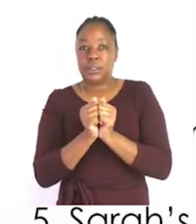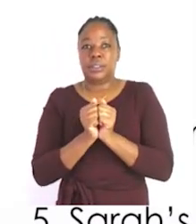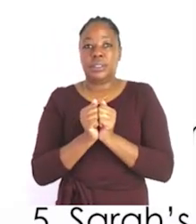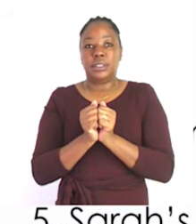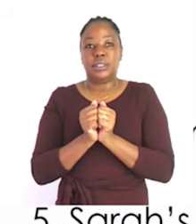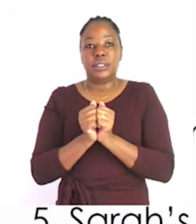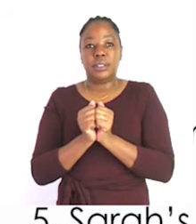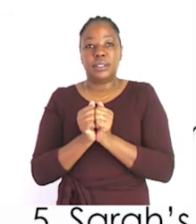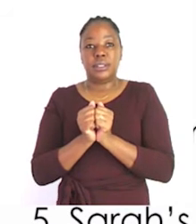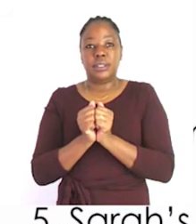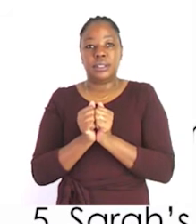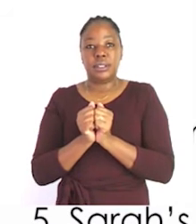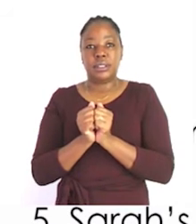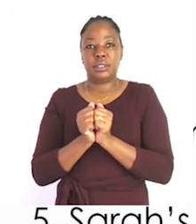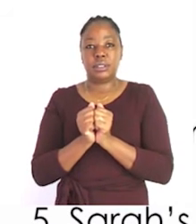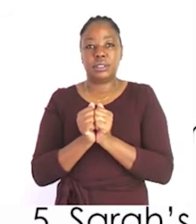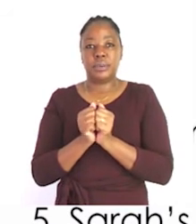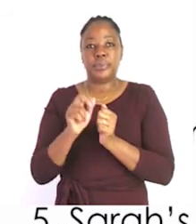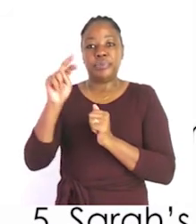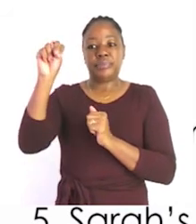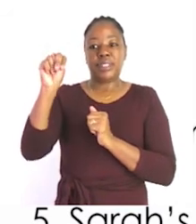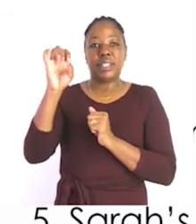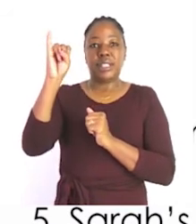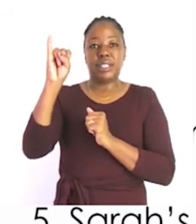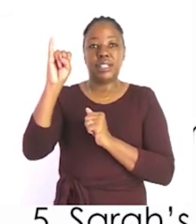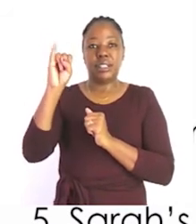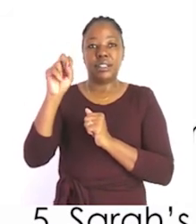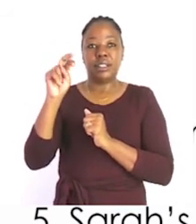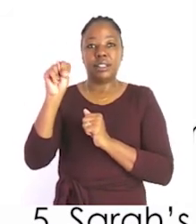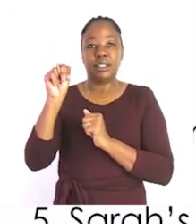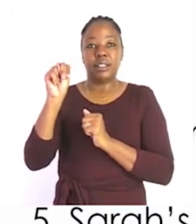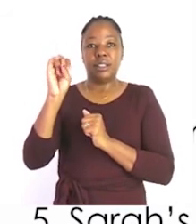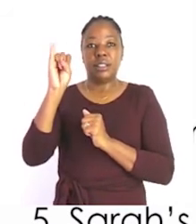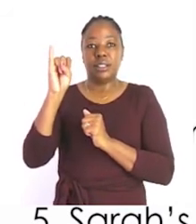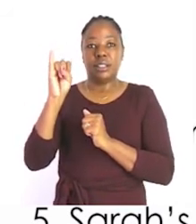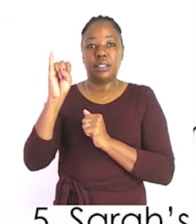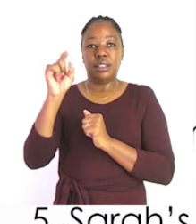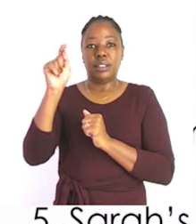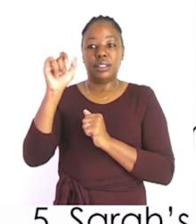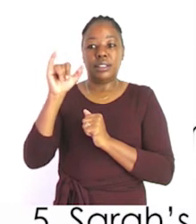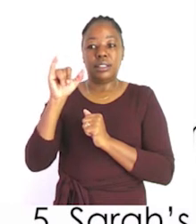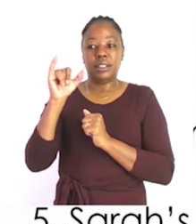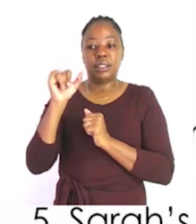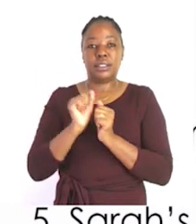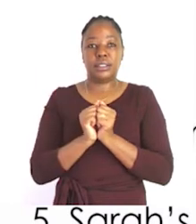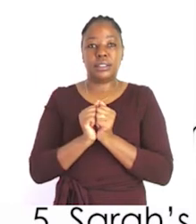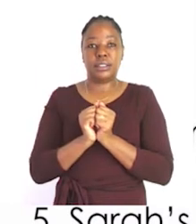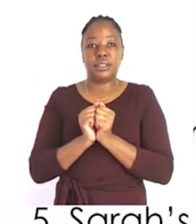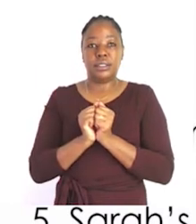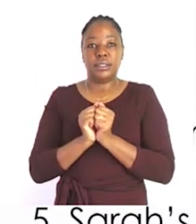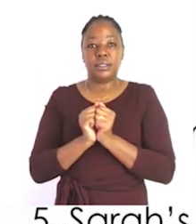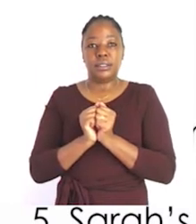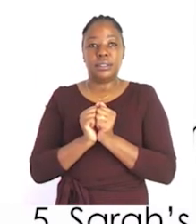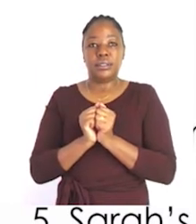is neat so you can write the word meat the rest of the